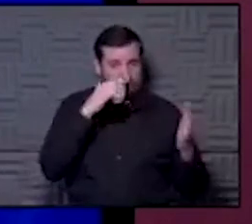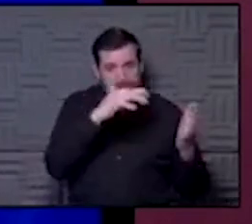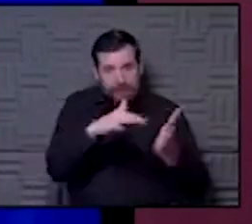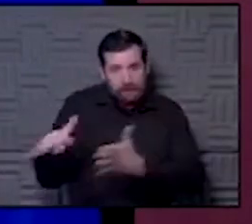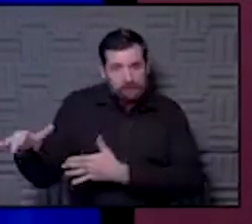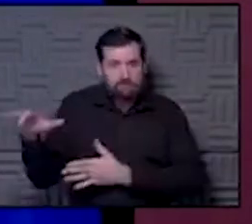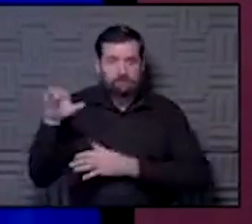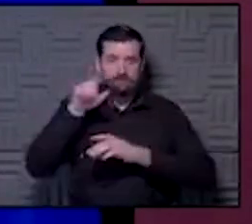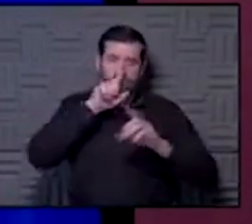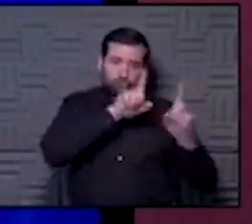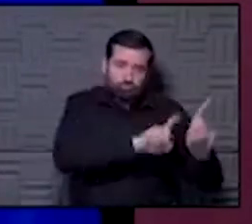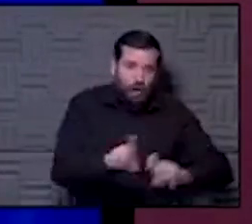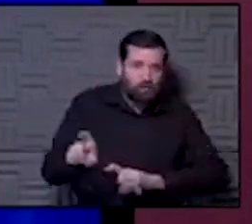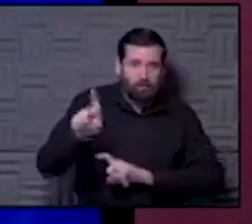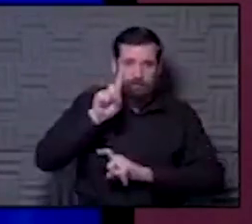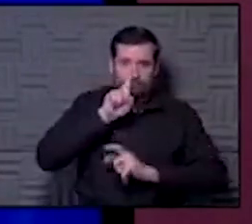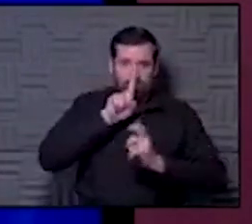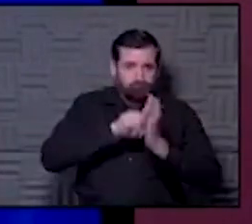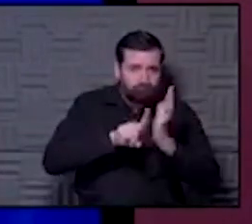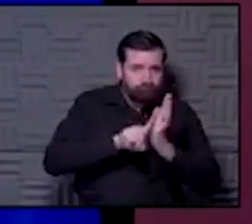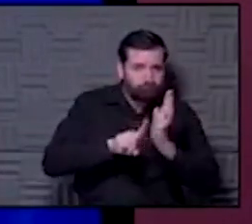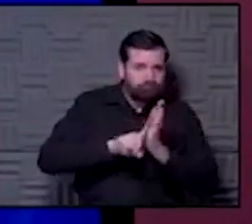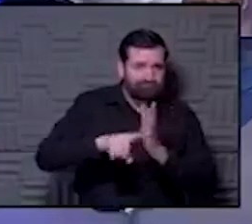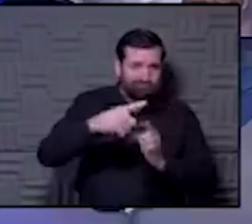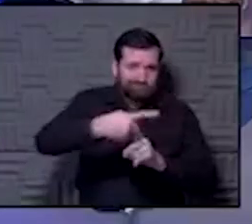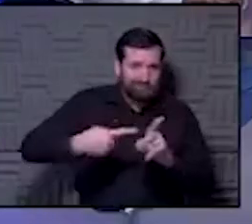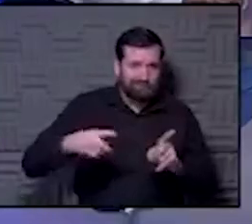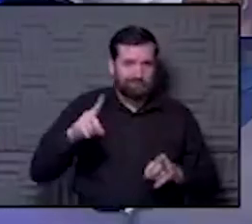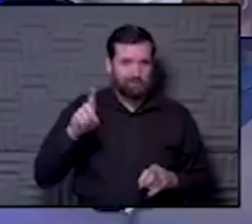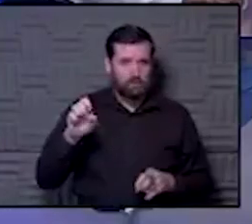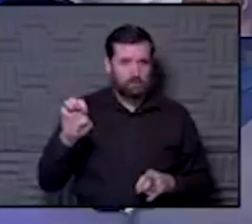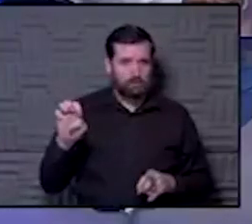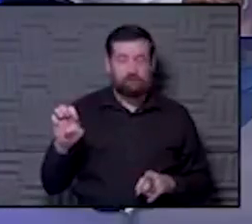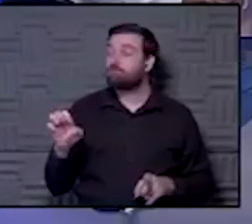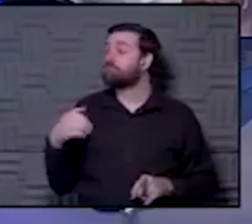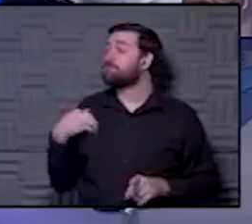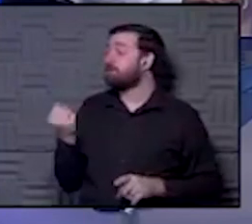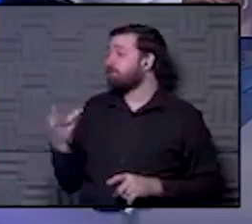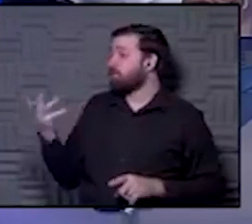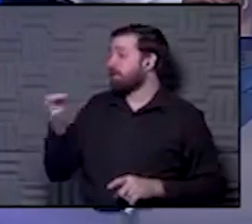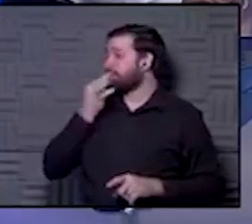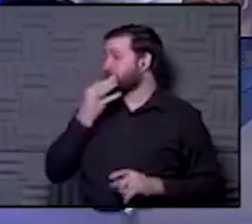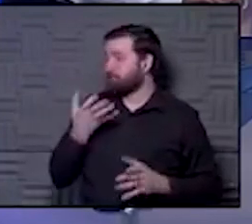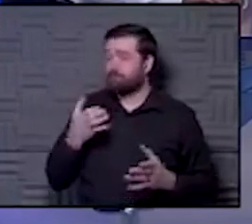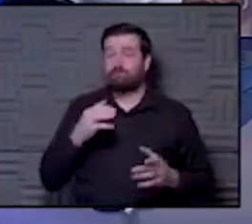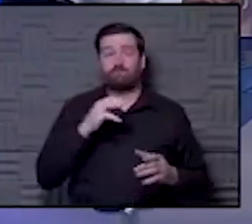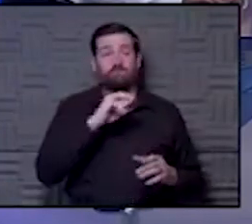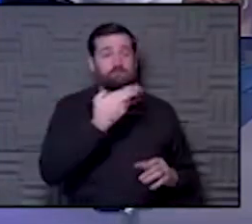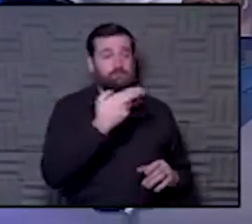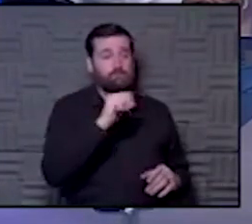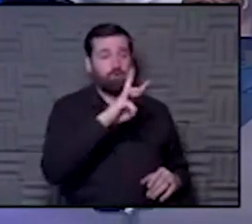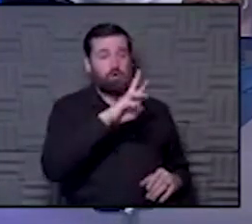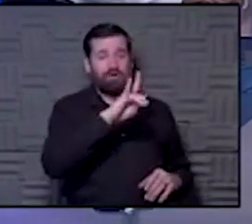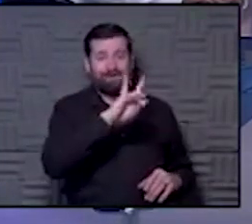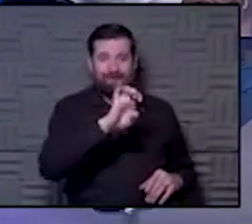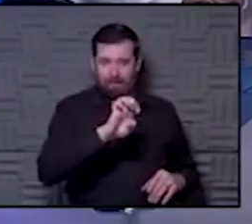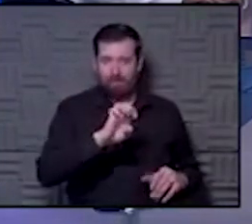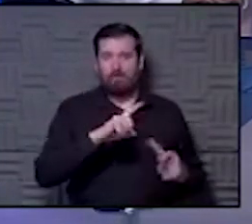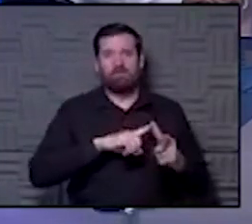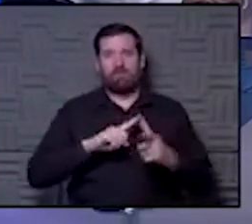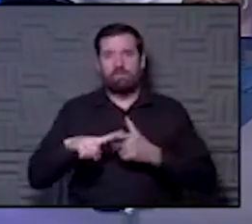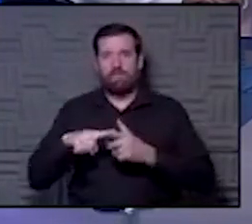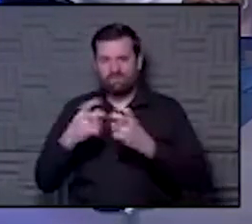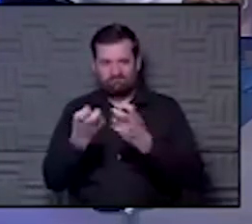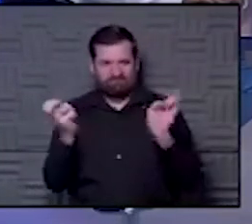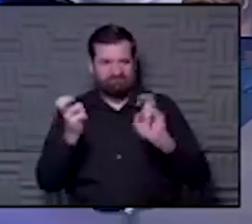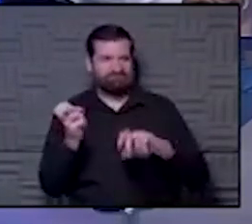look at that possibility? You know, we've got a couple of experts. So first, let turn to Hawkeye and then we're going to introduce our panel a little more because we've